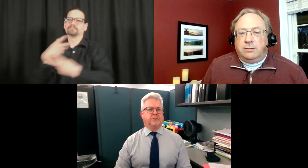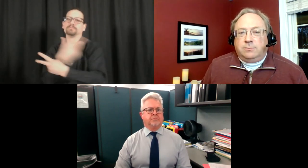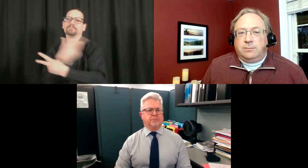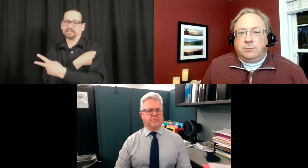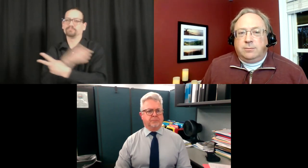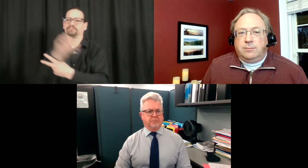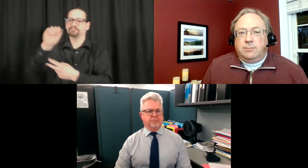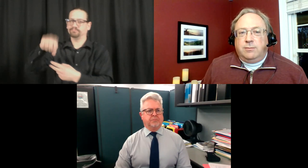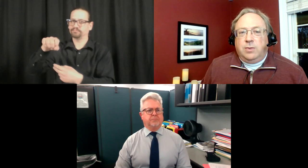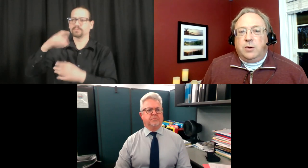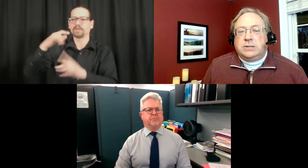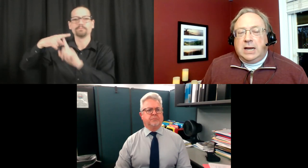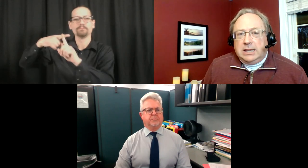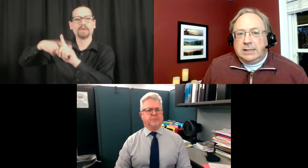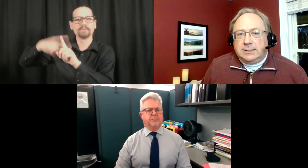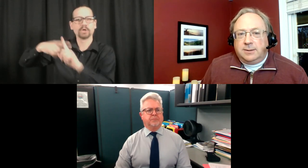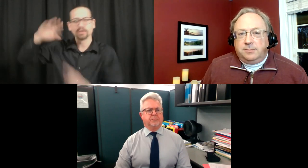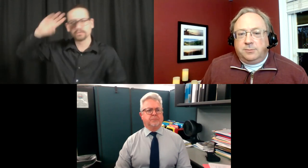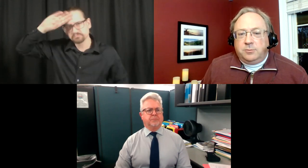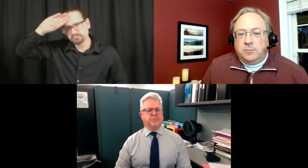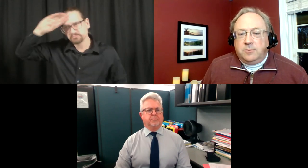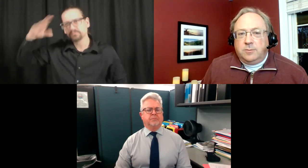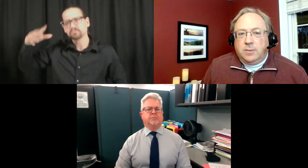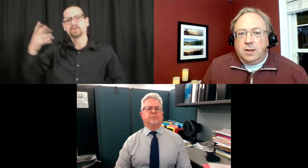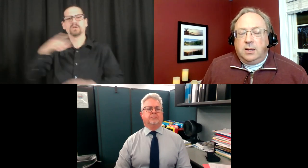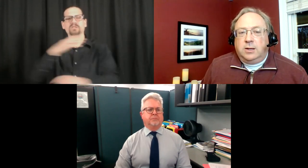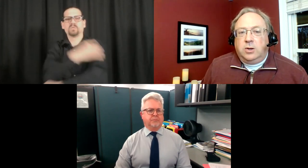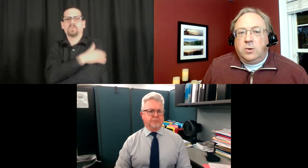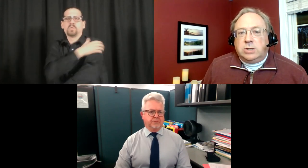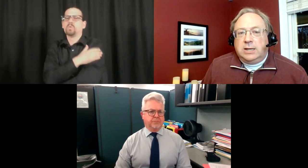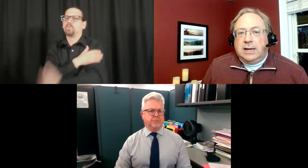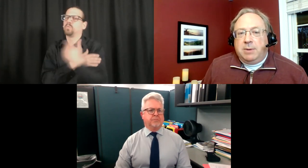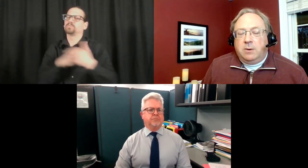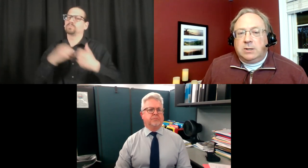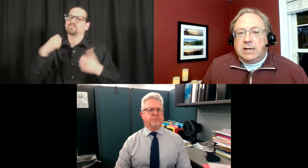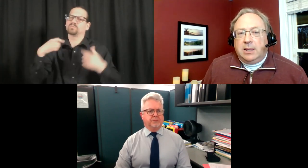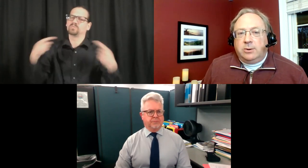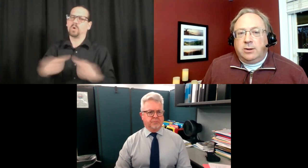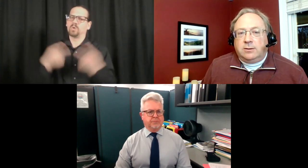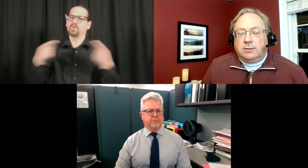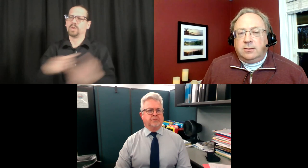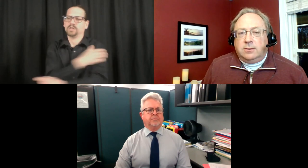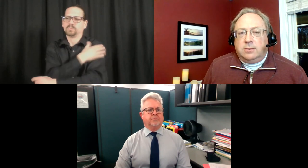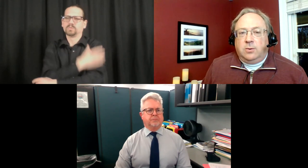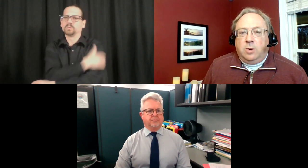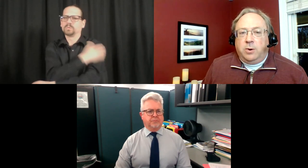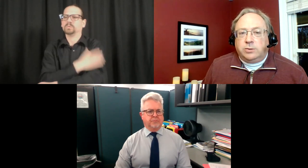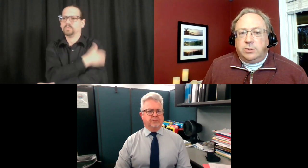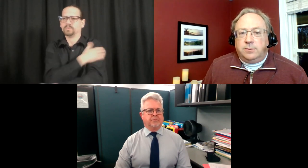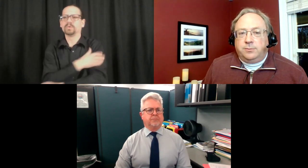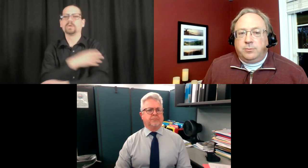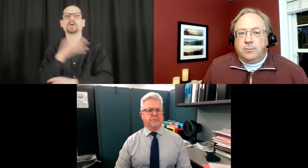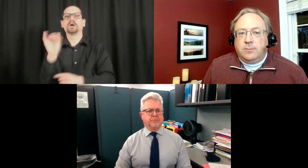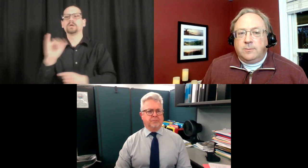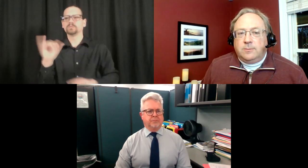tired those kind of things usually they get better with tylenol or